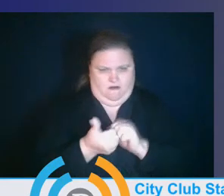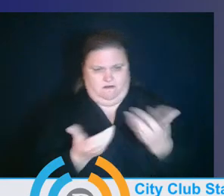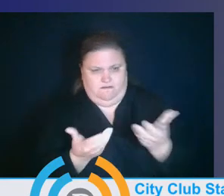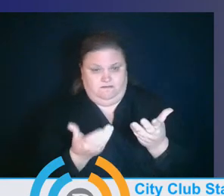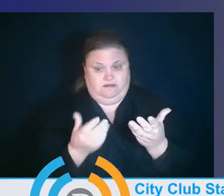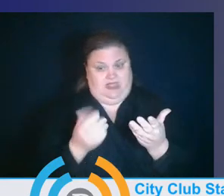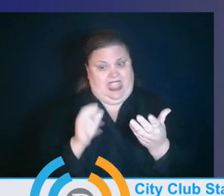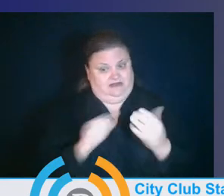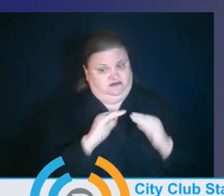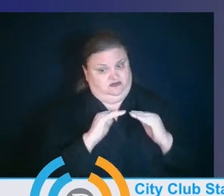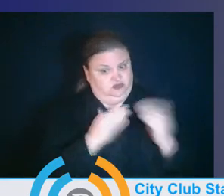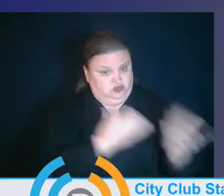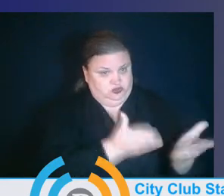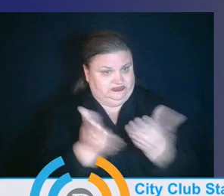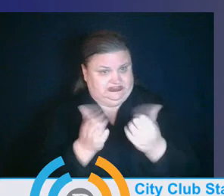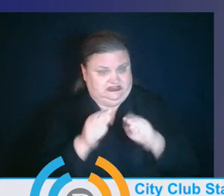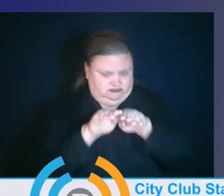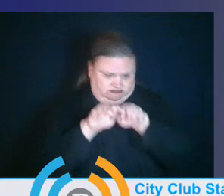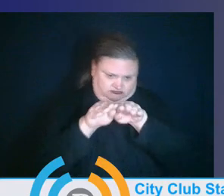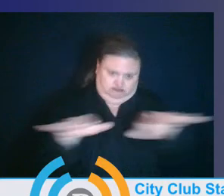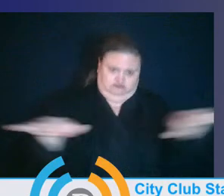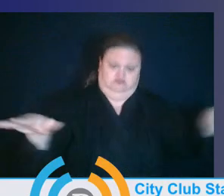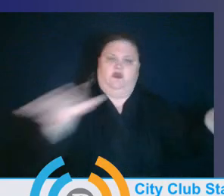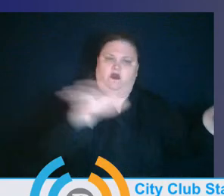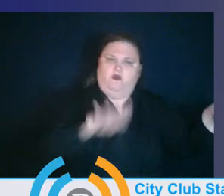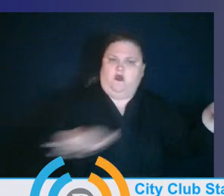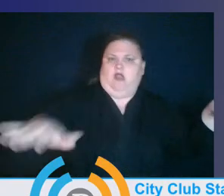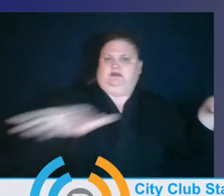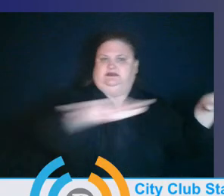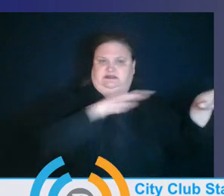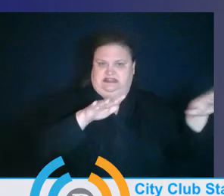distributed to families across the region?